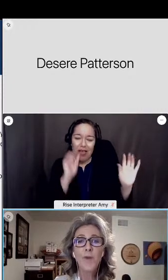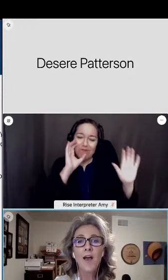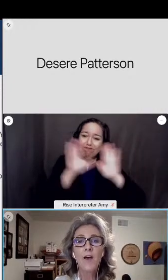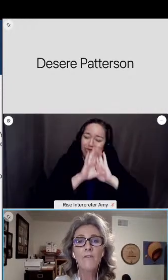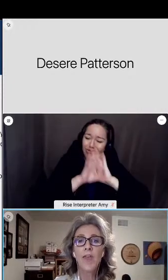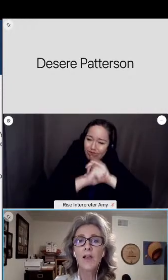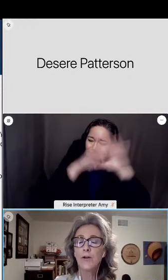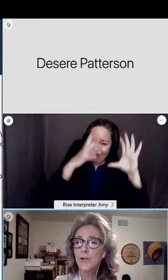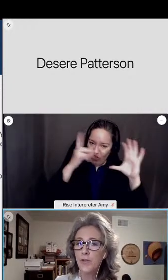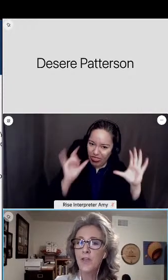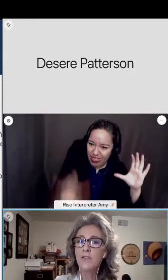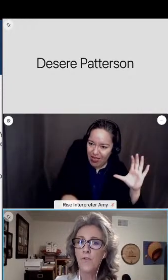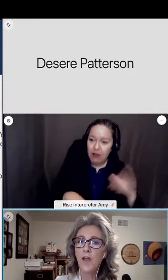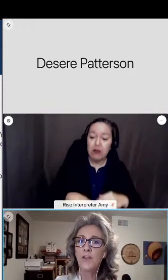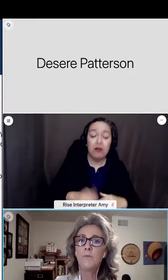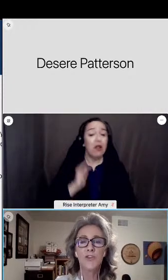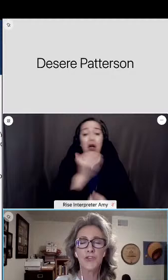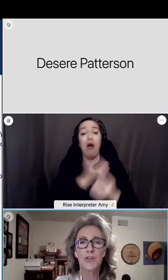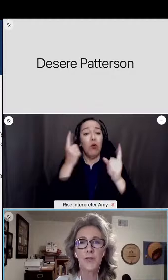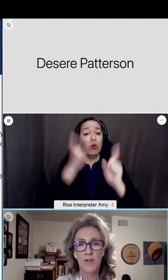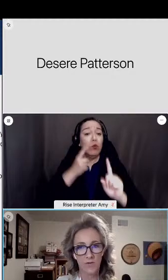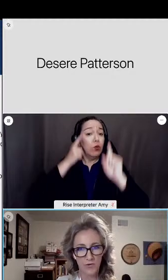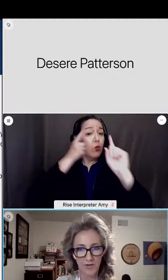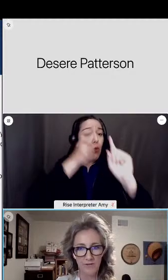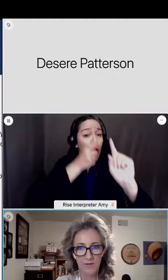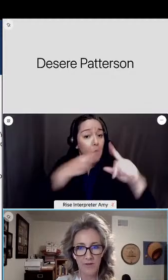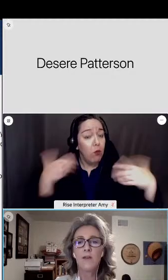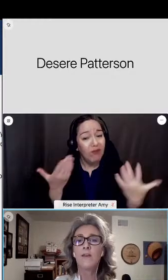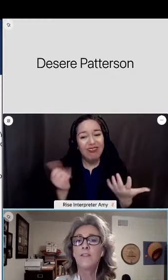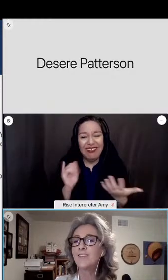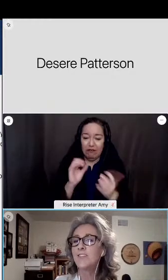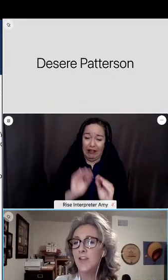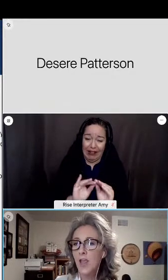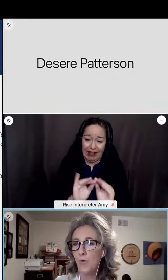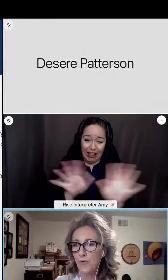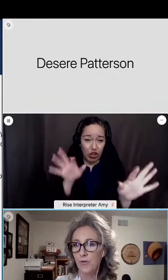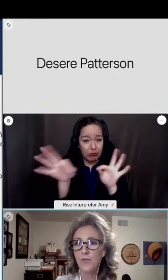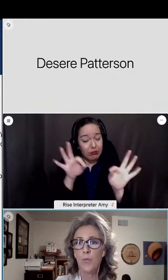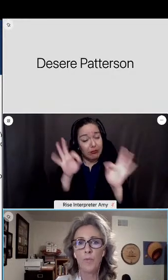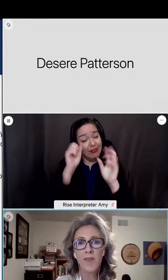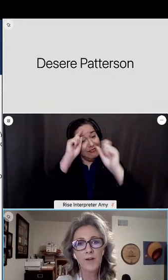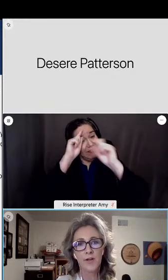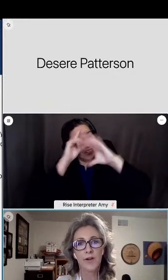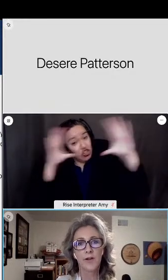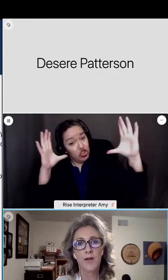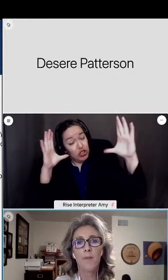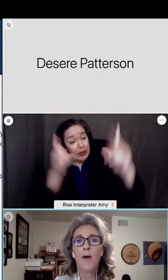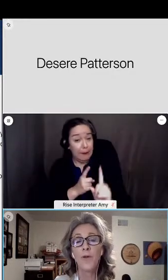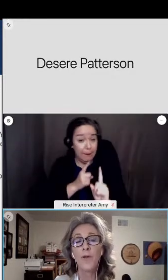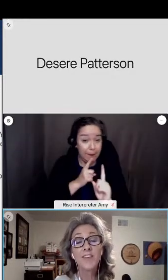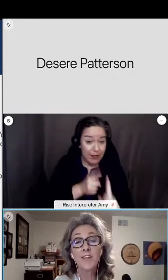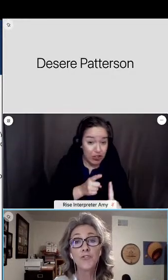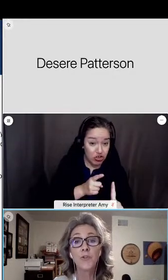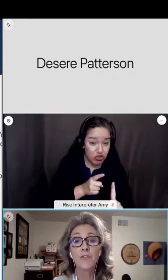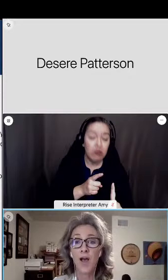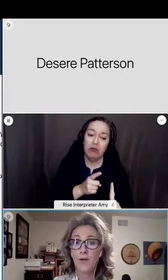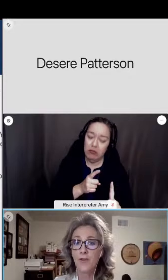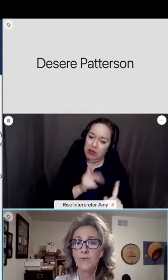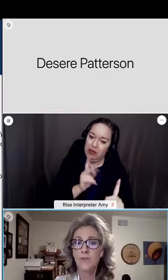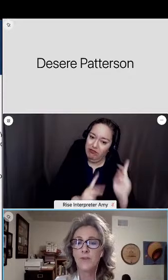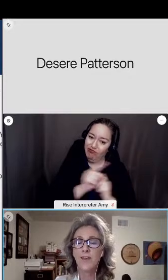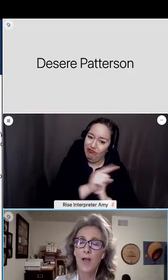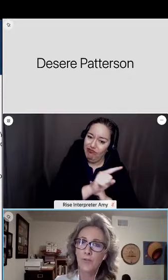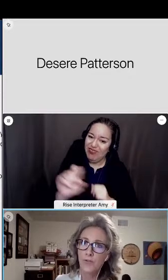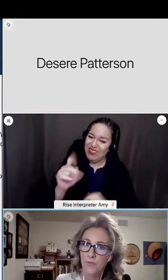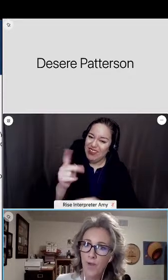if we have a clearly defined mission and vision, then stakeholders will be clear about what the district